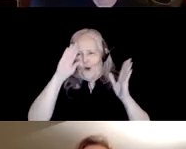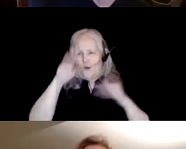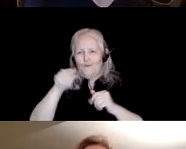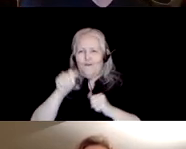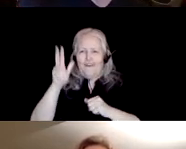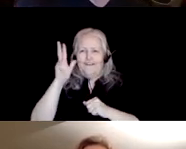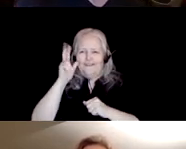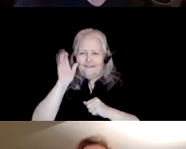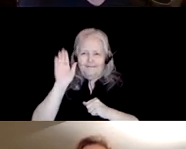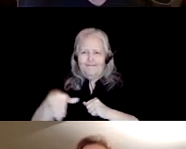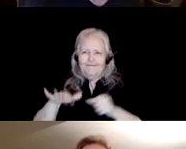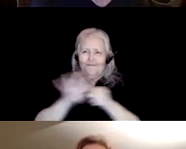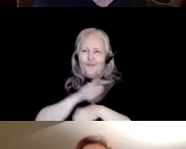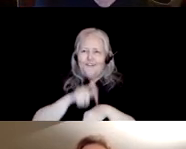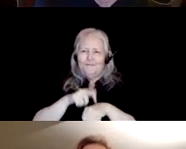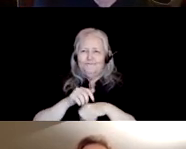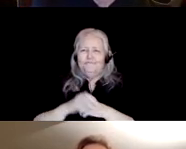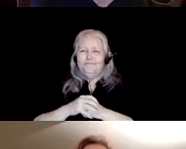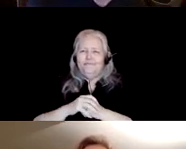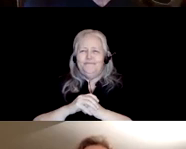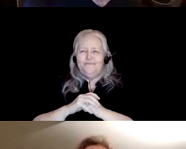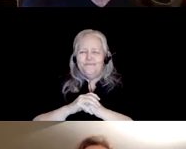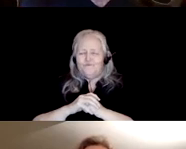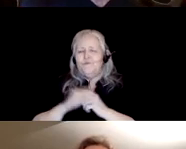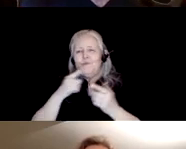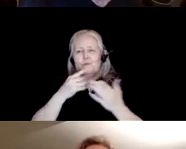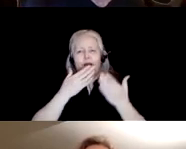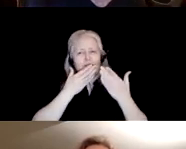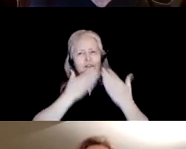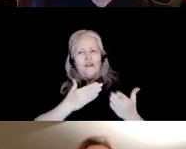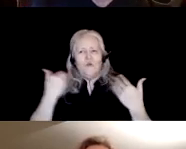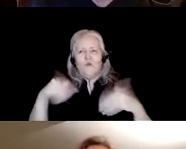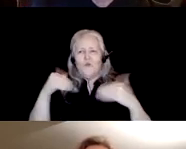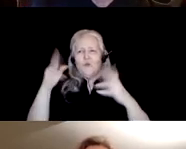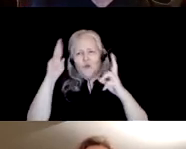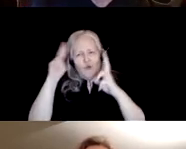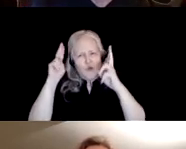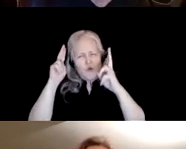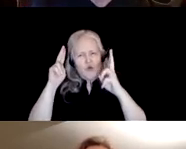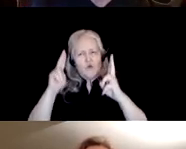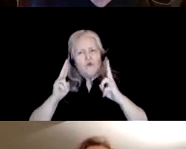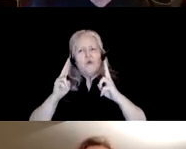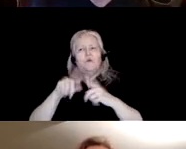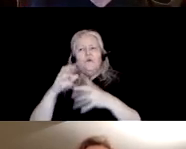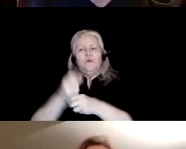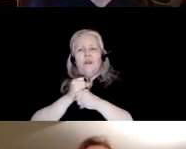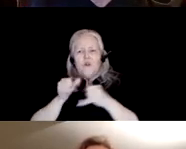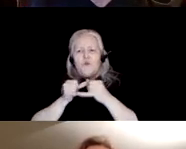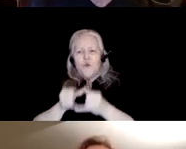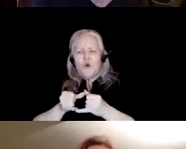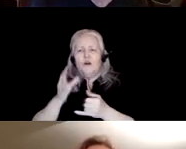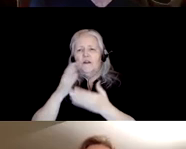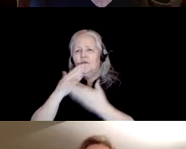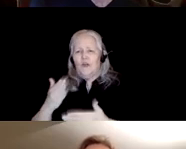of what i have to say so um thank you it's a great honor um to receive this award um thank you to the